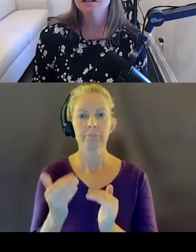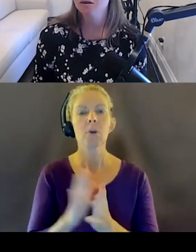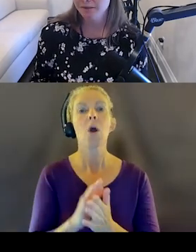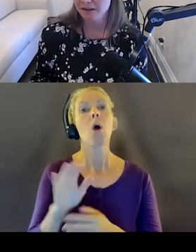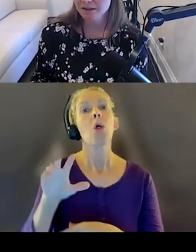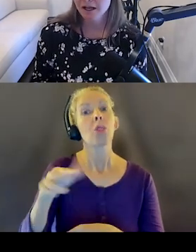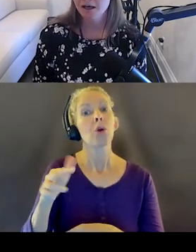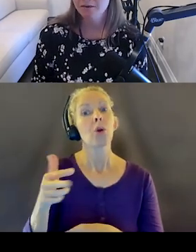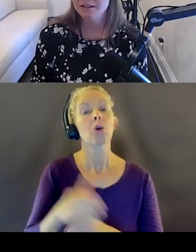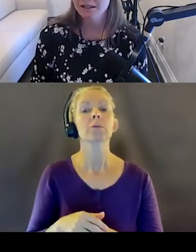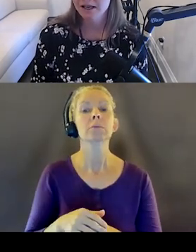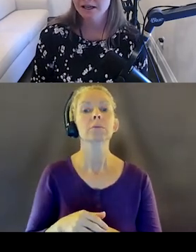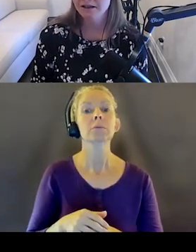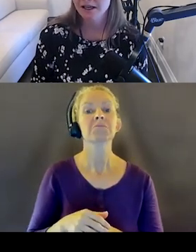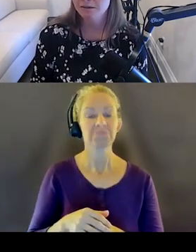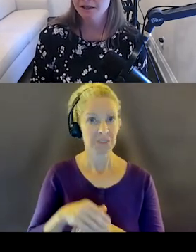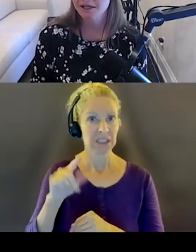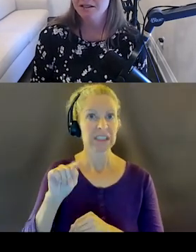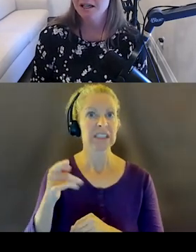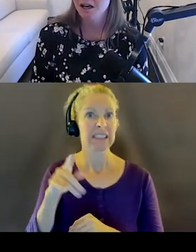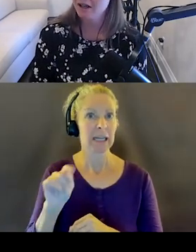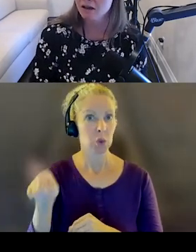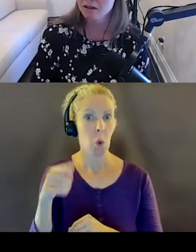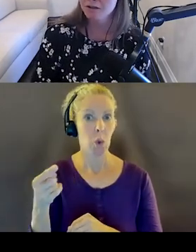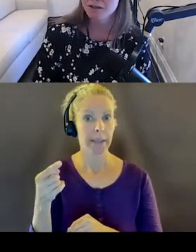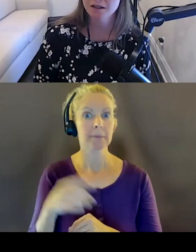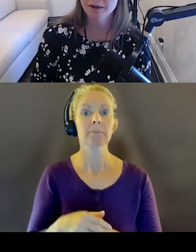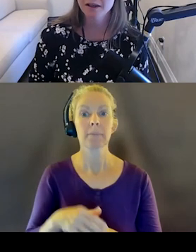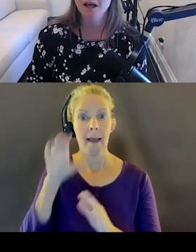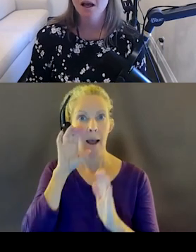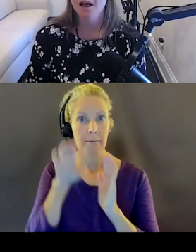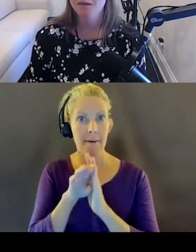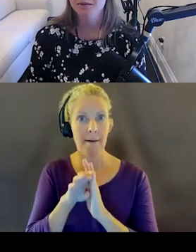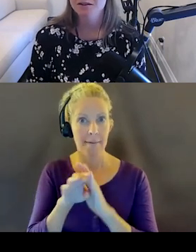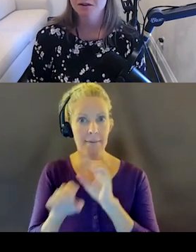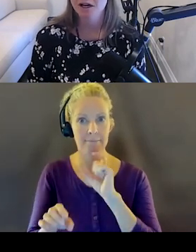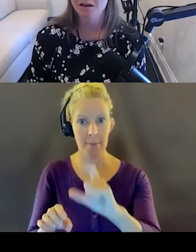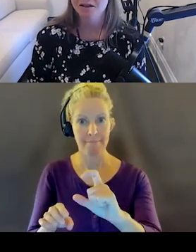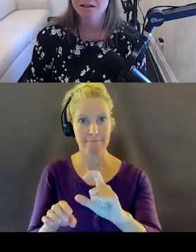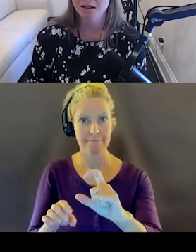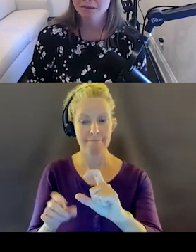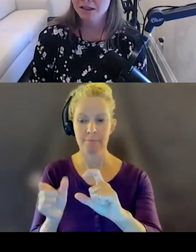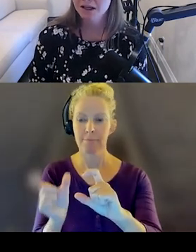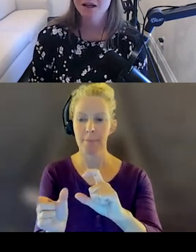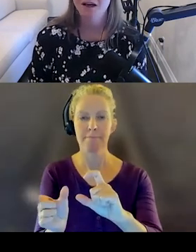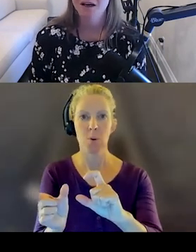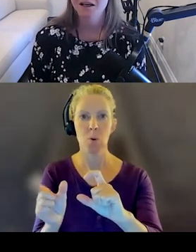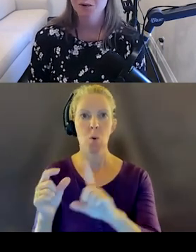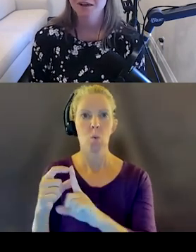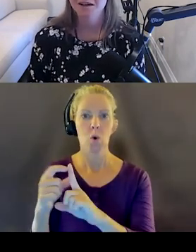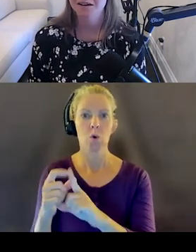It's a text only button. And it's indicated that it's a button because it has an icon associated with it. My placeholder icon is a little bug.